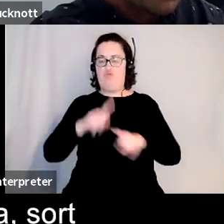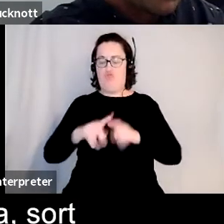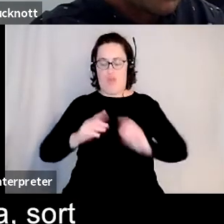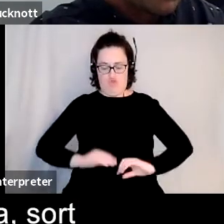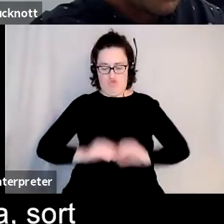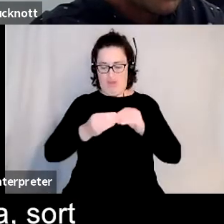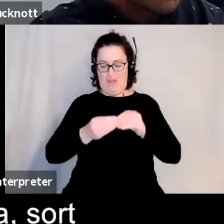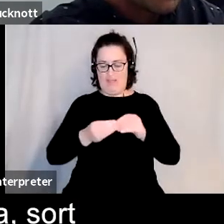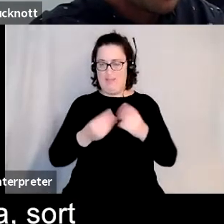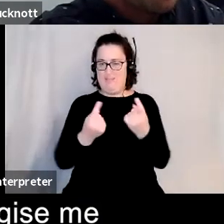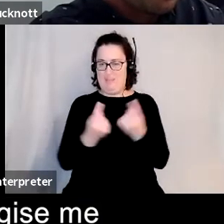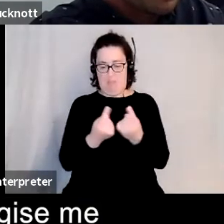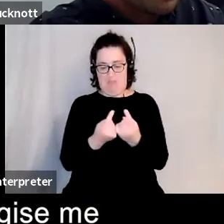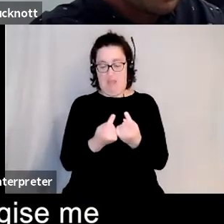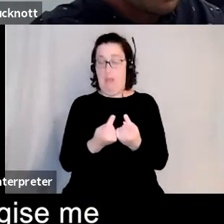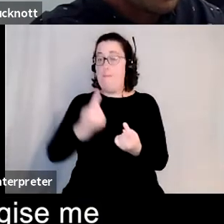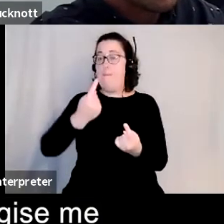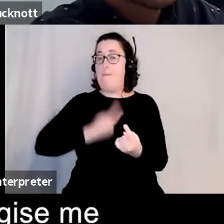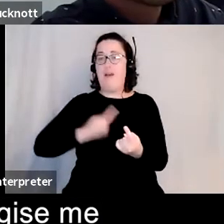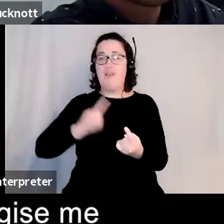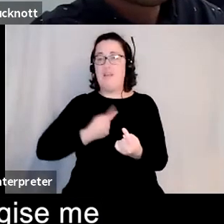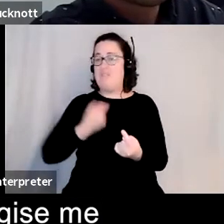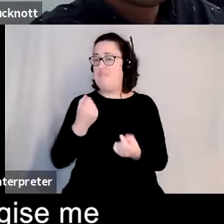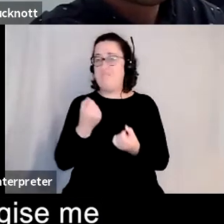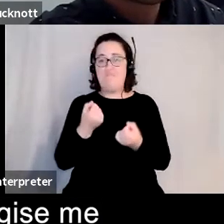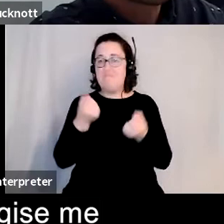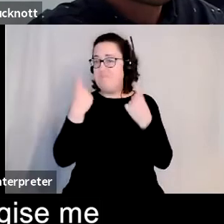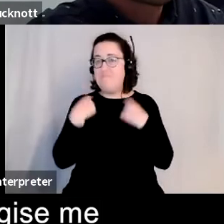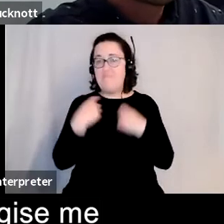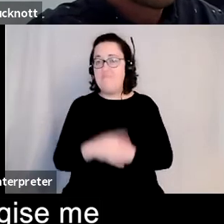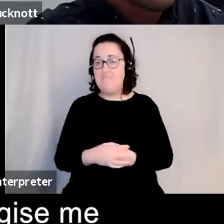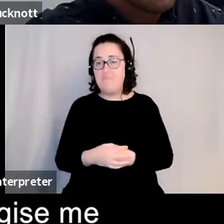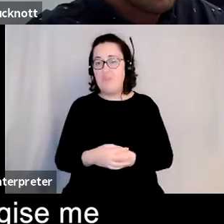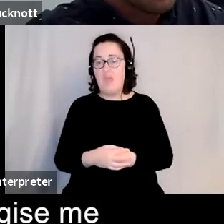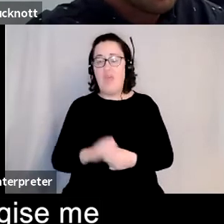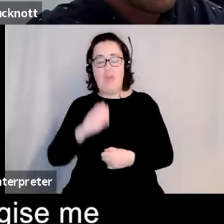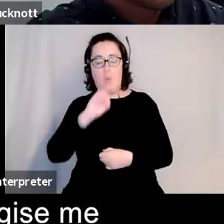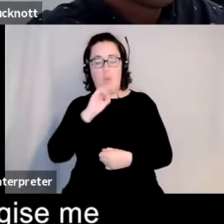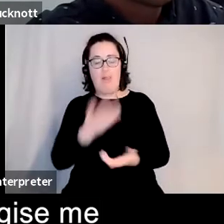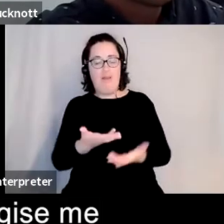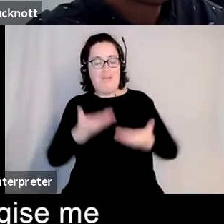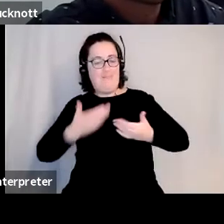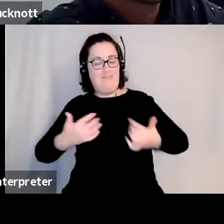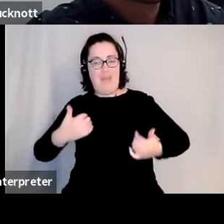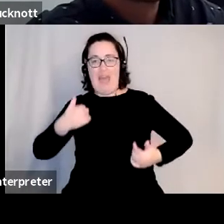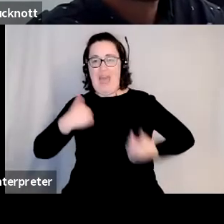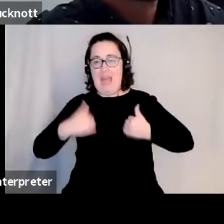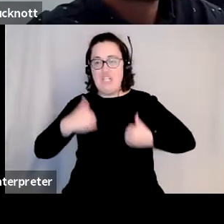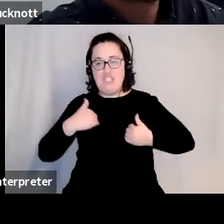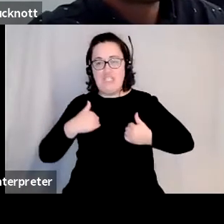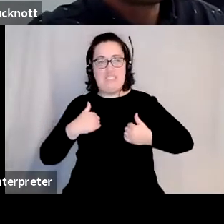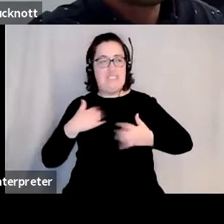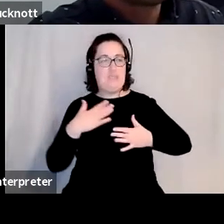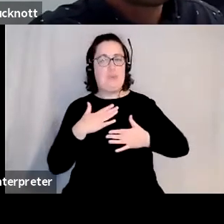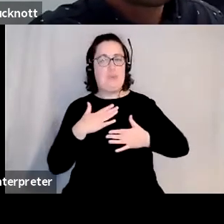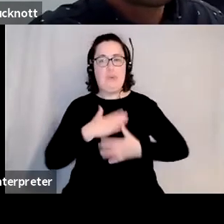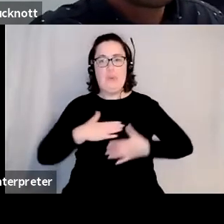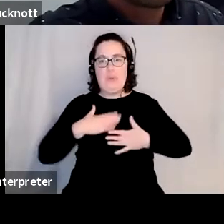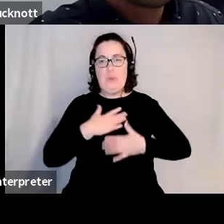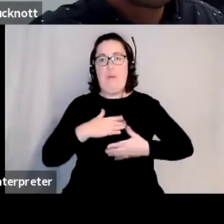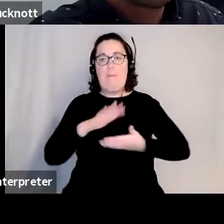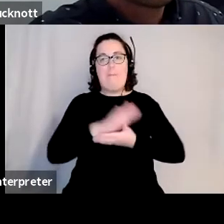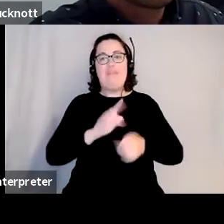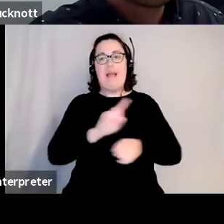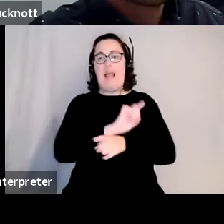prerequisite so it's kind of bigger than me and it's going to energize me and it's going to kind of give me some kind of present later